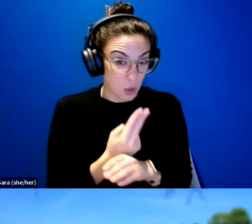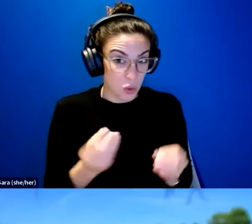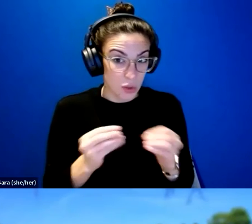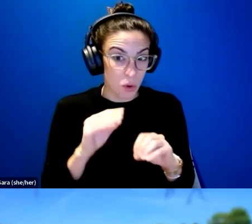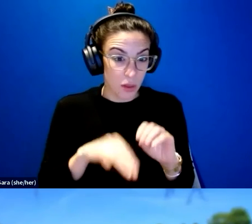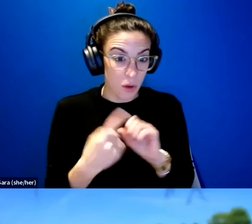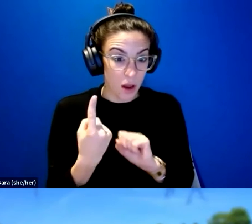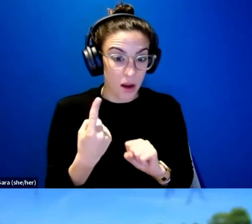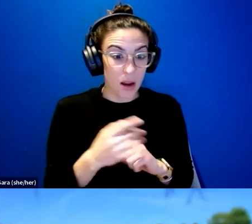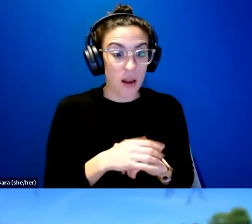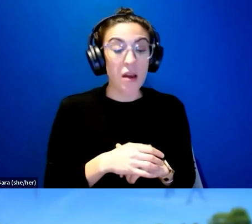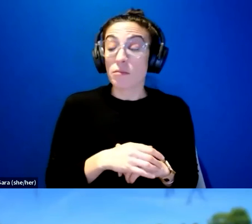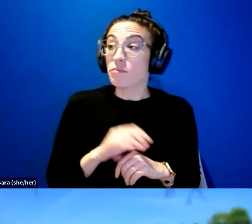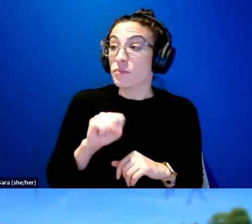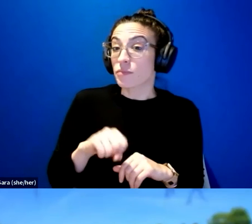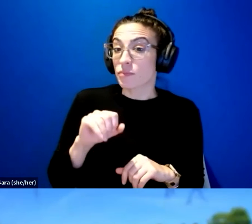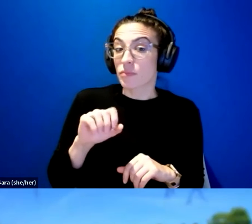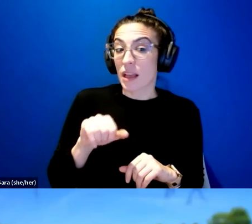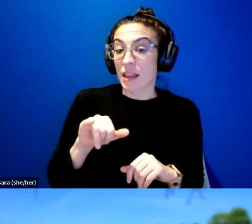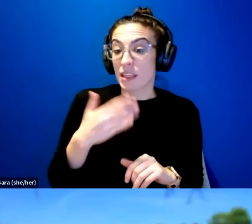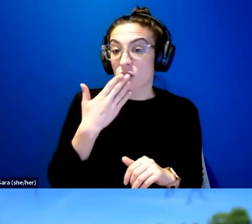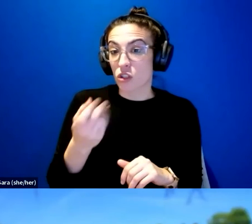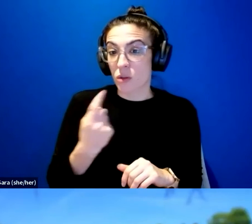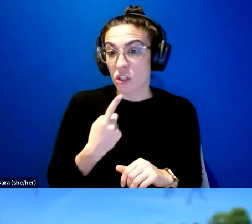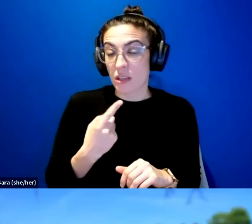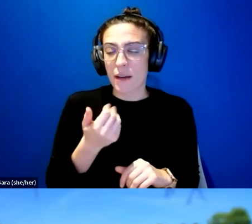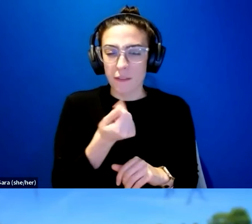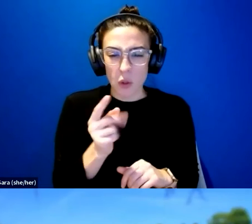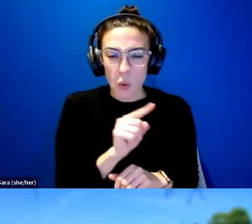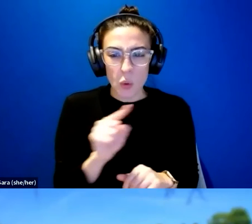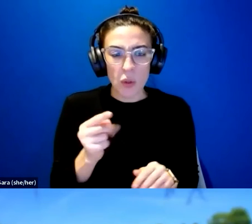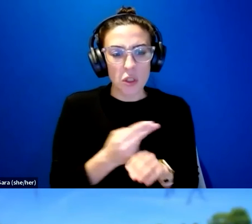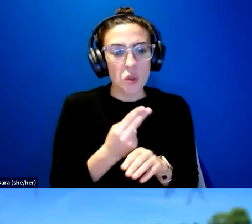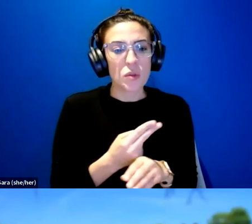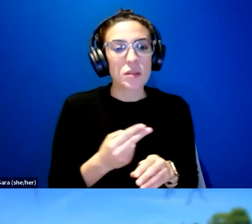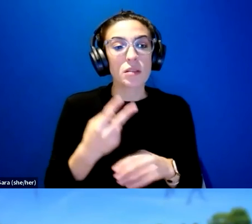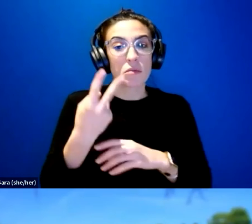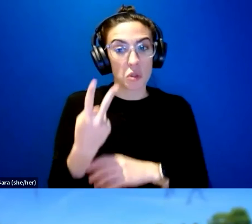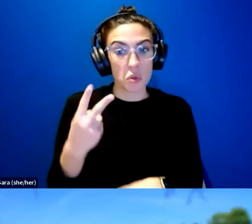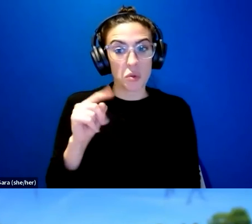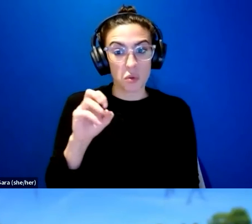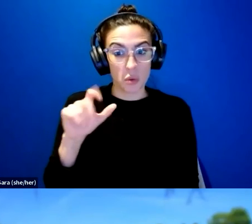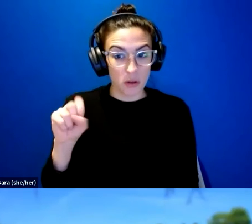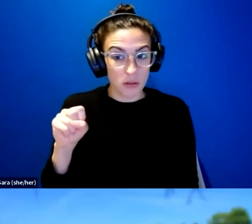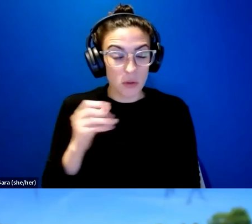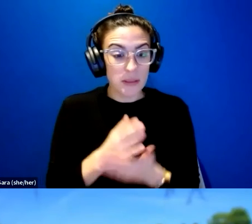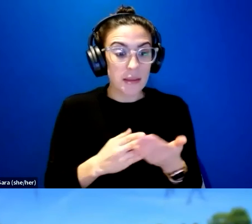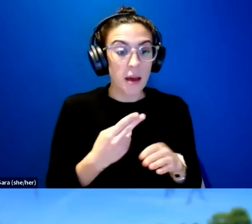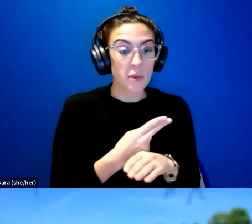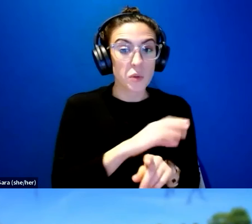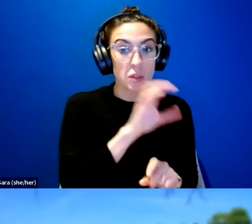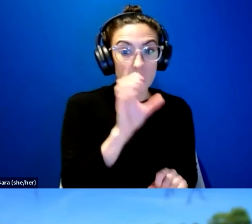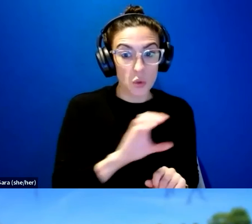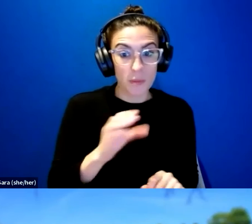Yes, that's a pretty good question. There were a few participants who used two tools. So some of them used Zoom and